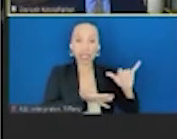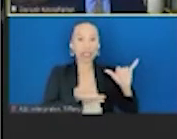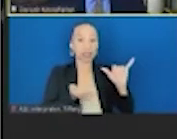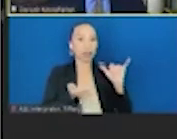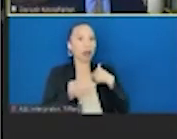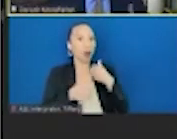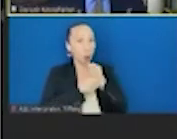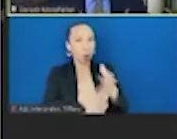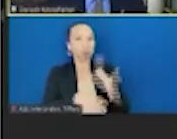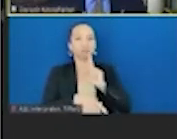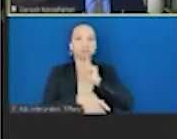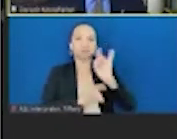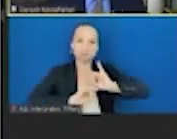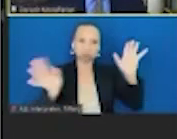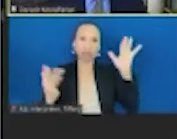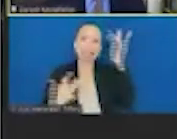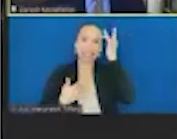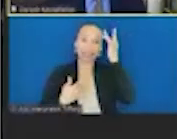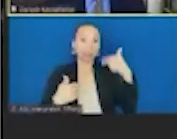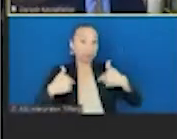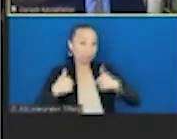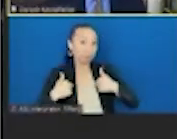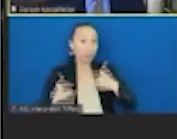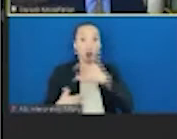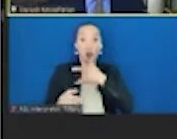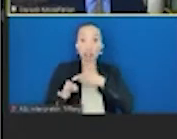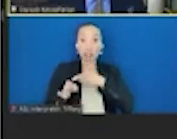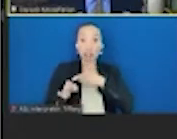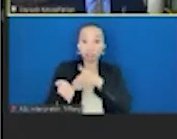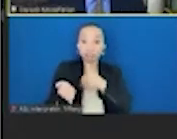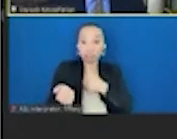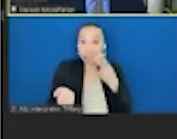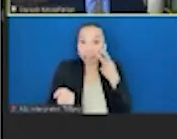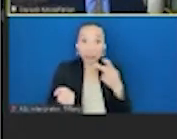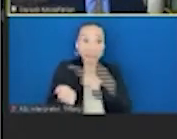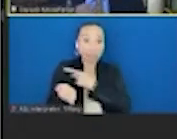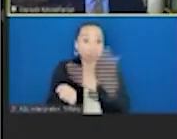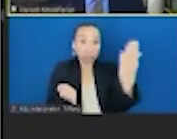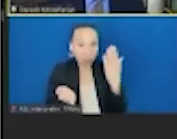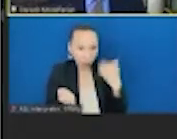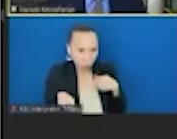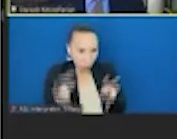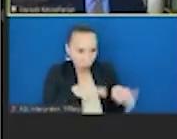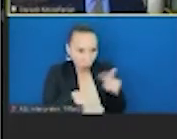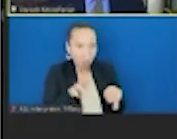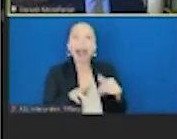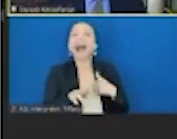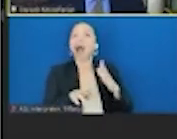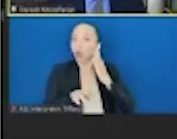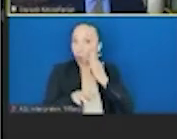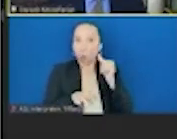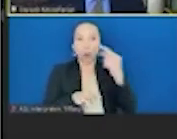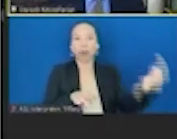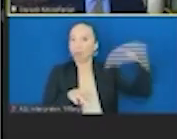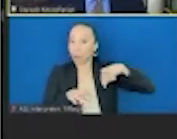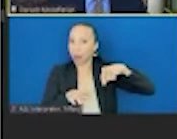cause enormous sickness. And as a cardiologist, I'm a cardiologist, when I see patients and they come in with one of these conditions, I know I'm going to see them again in 3